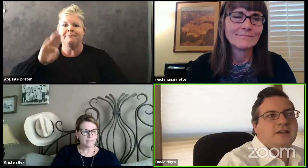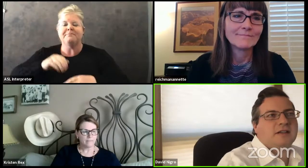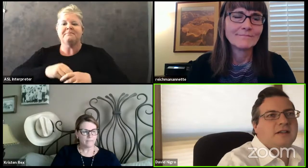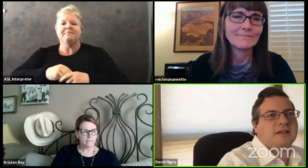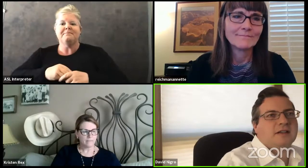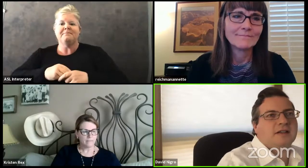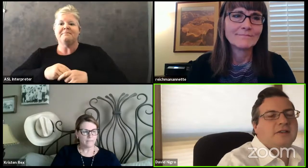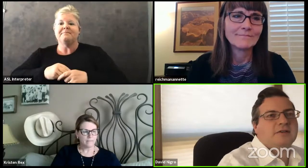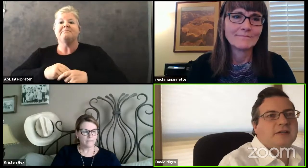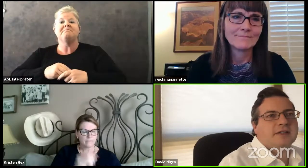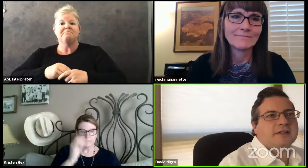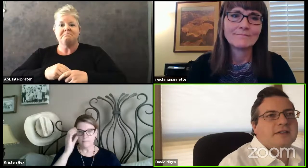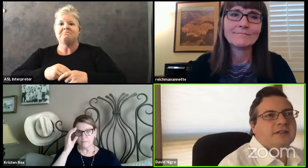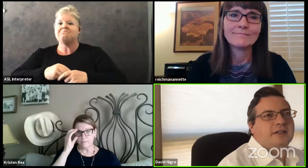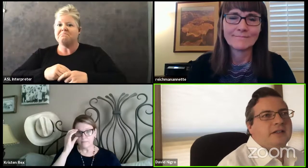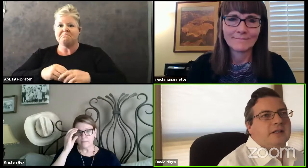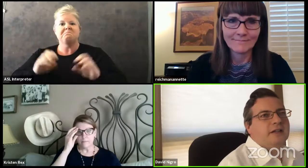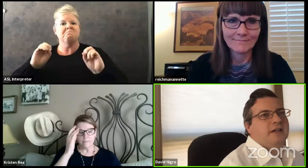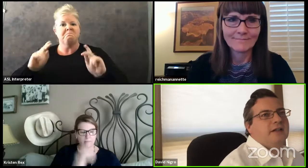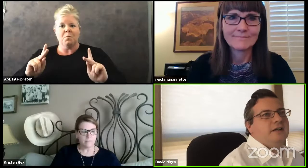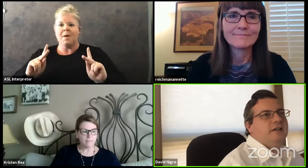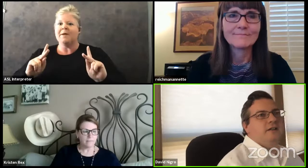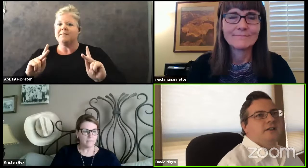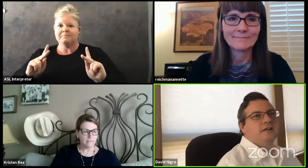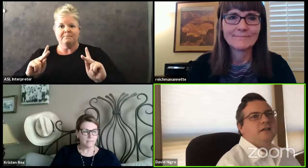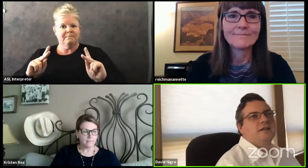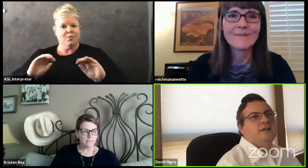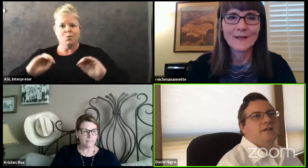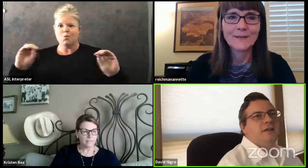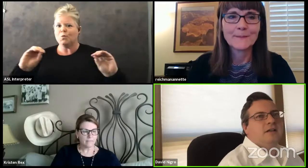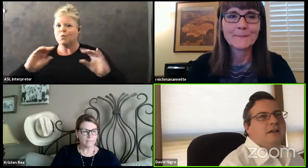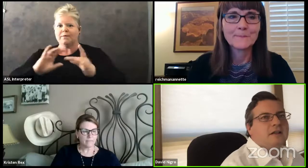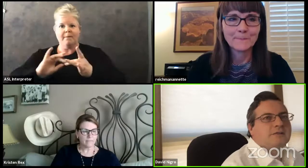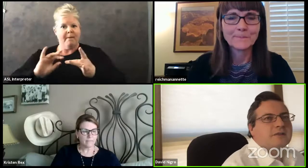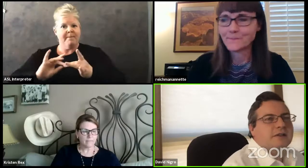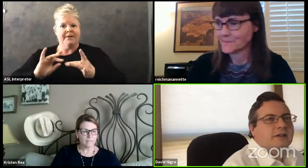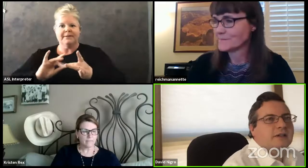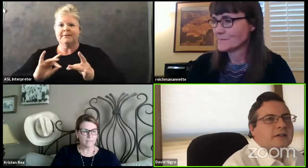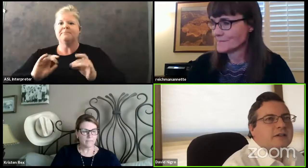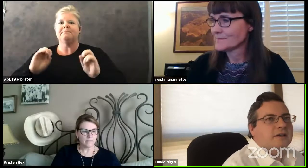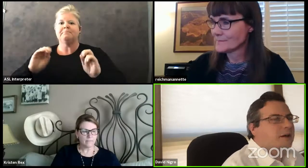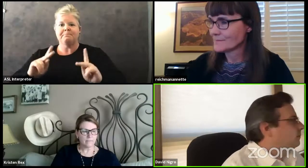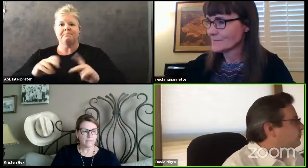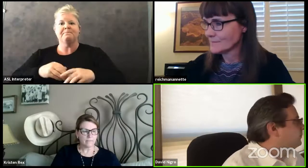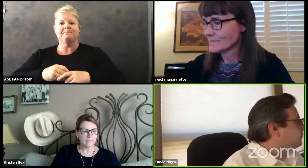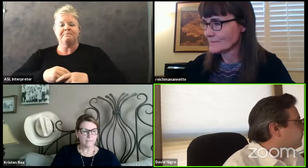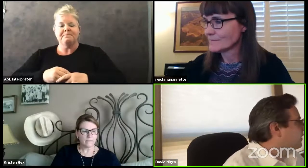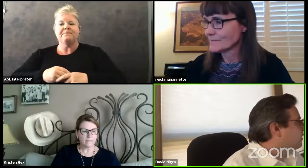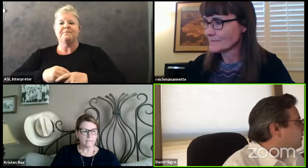And I do not see any for that.